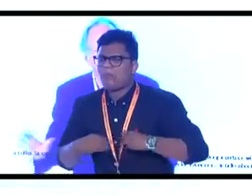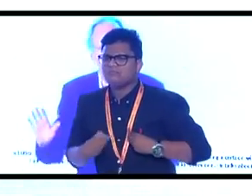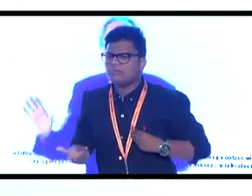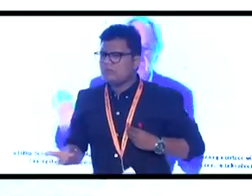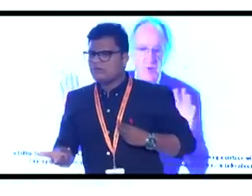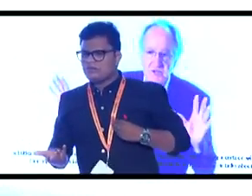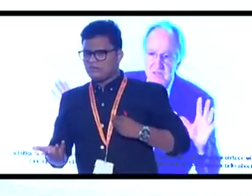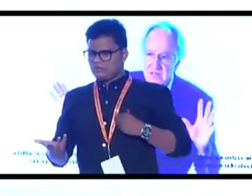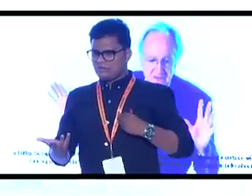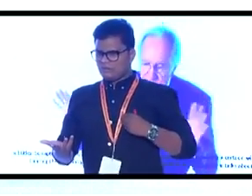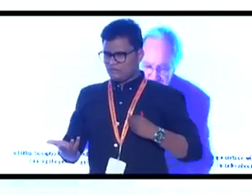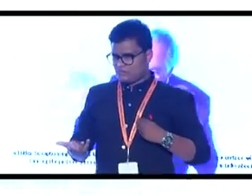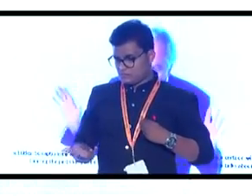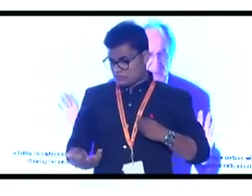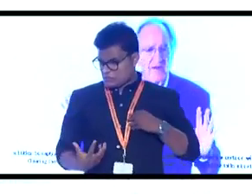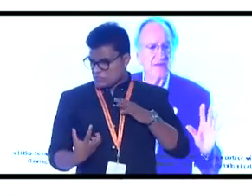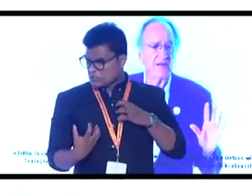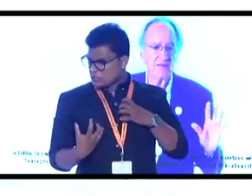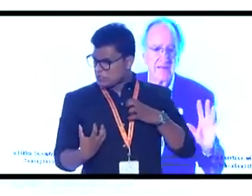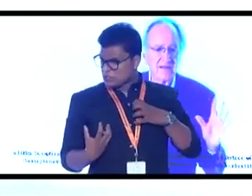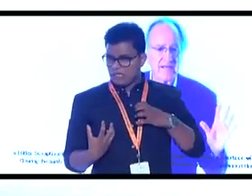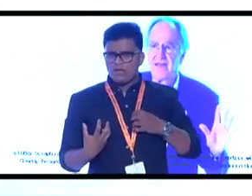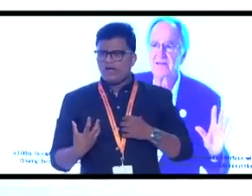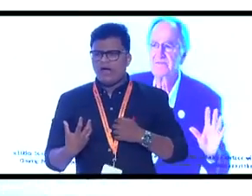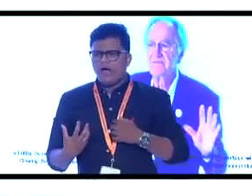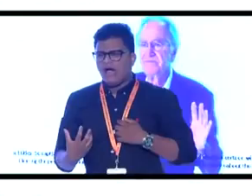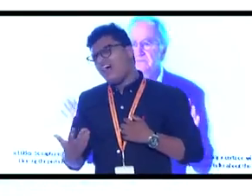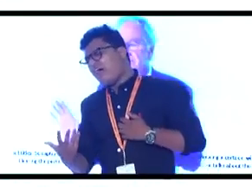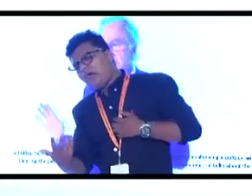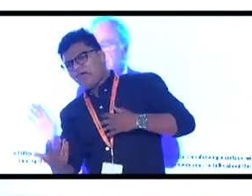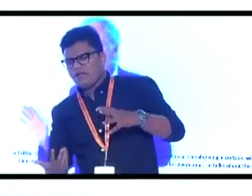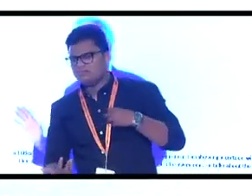That's okay. If they're prejudiced against me, that's fine. I can take that.